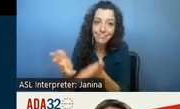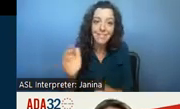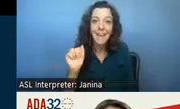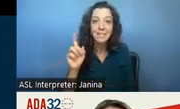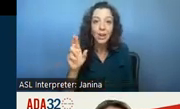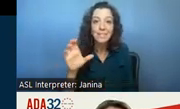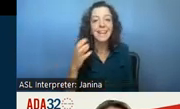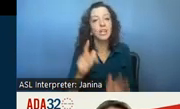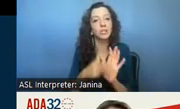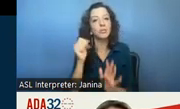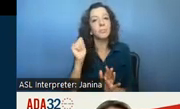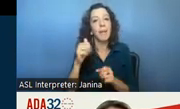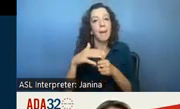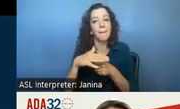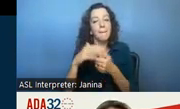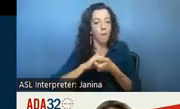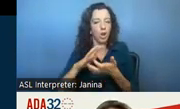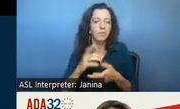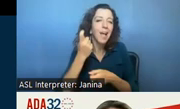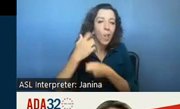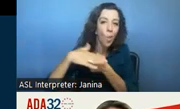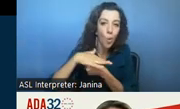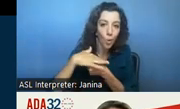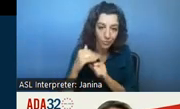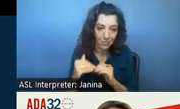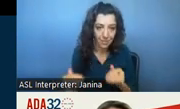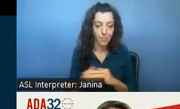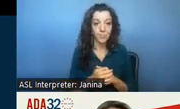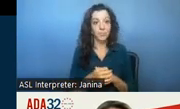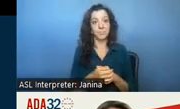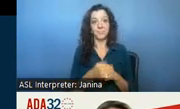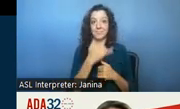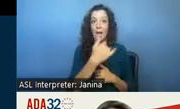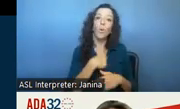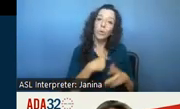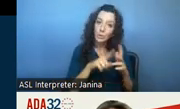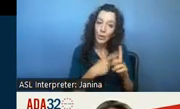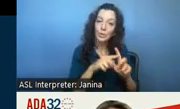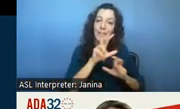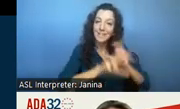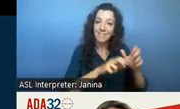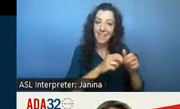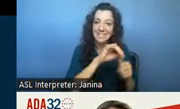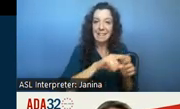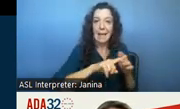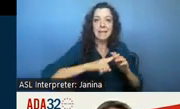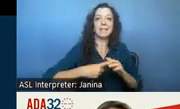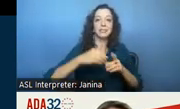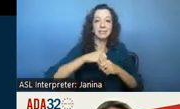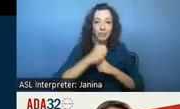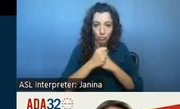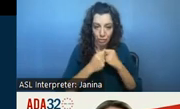at the local level so that is something that we are starting to um invest in the initial infrastructure on and we'll be